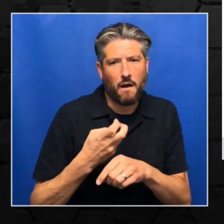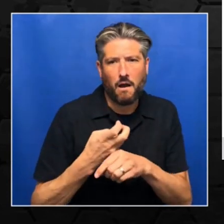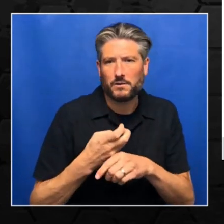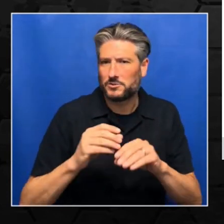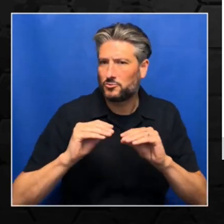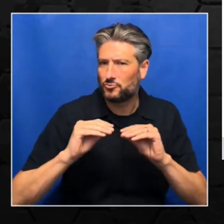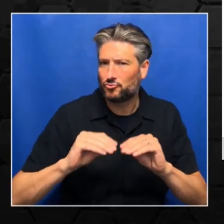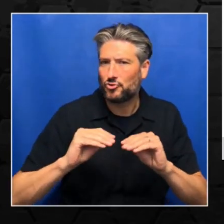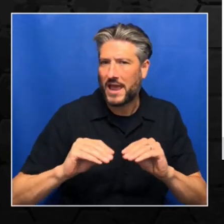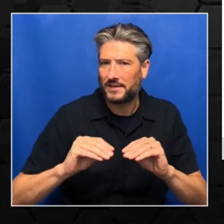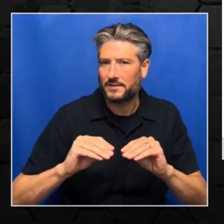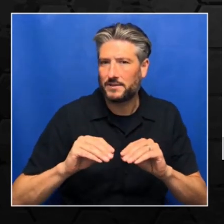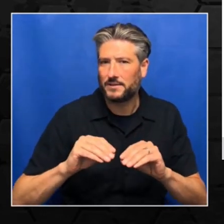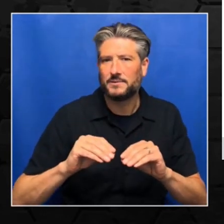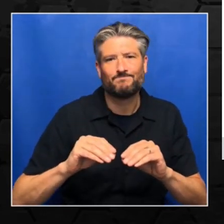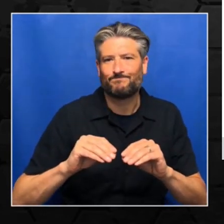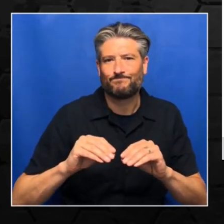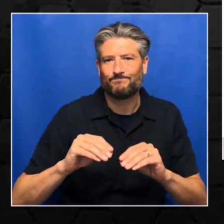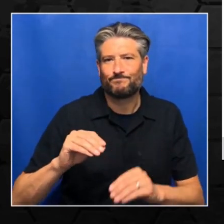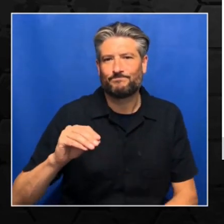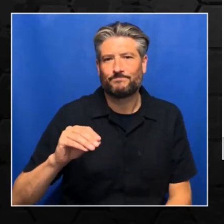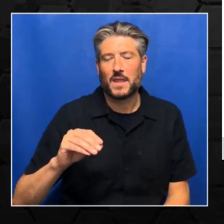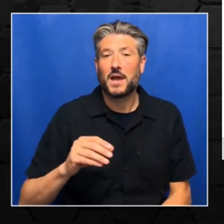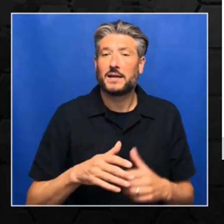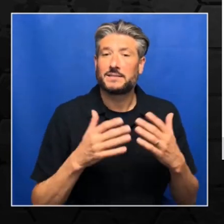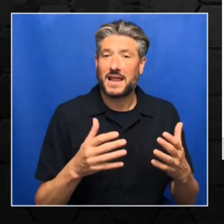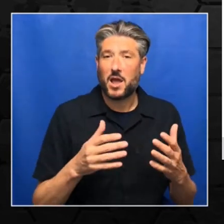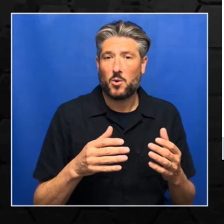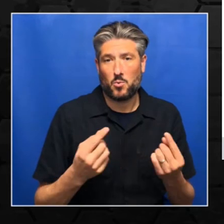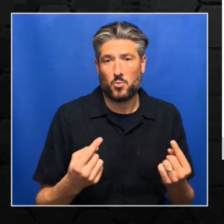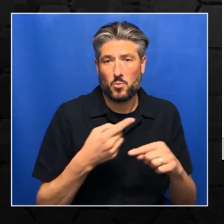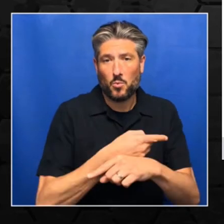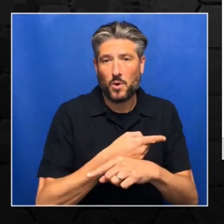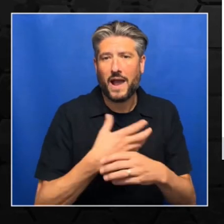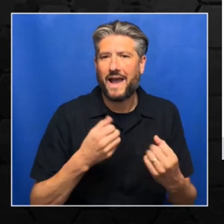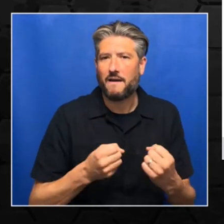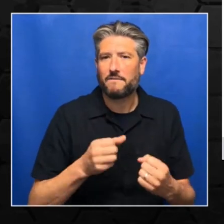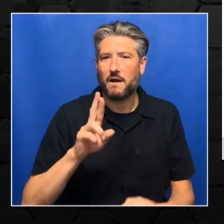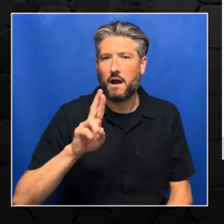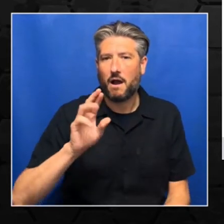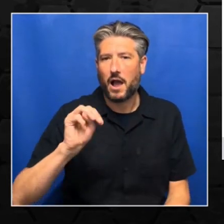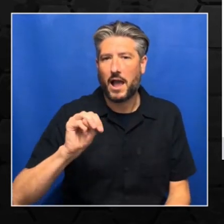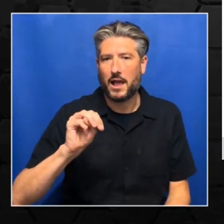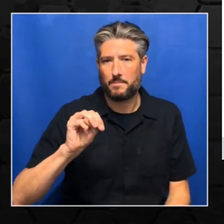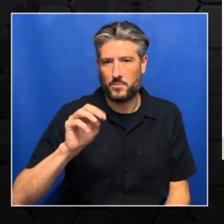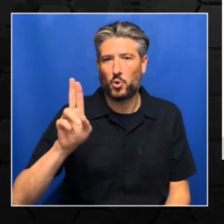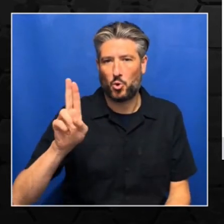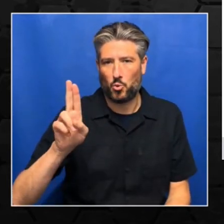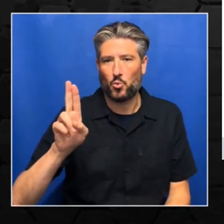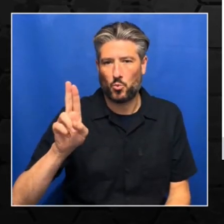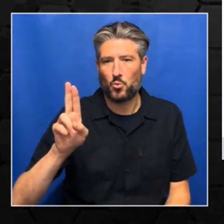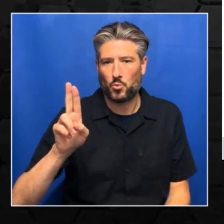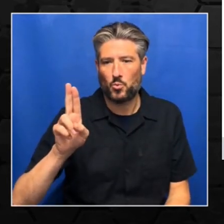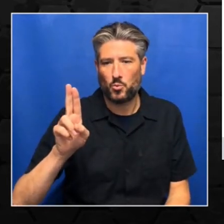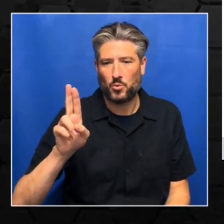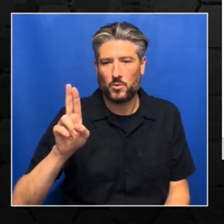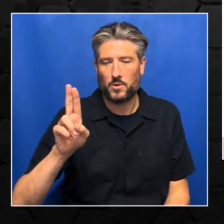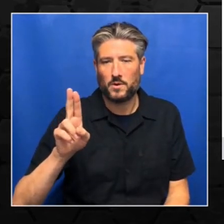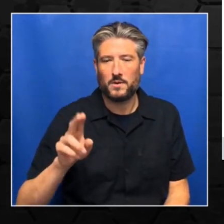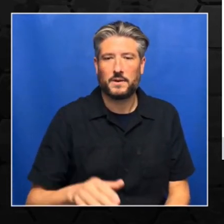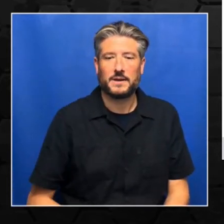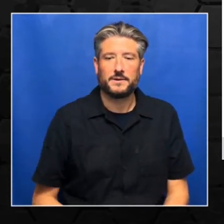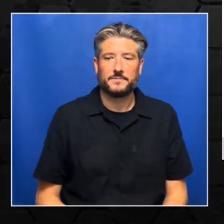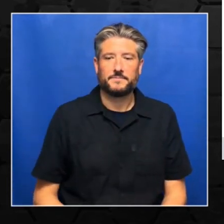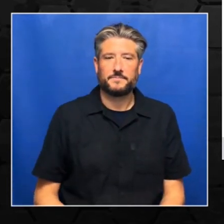we are now using ReLU, which is Rectified Linear Unit. So ReLU is basically an activation function. We have different types of activation functions.